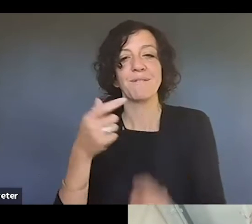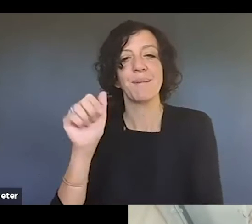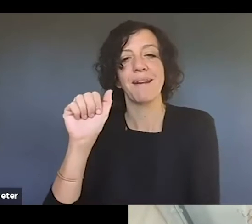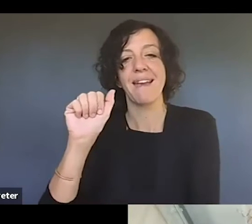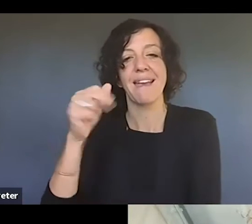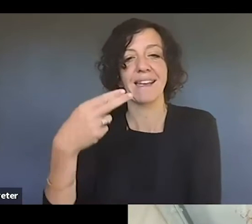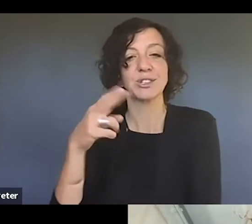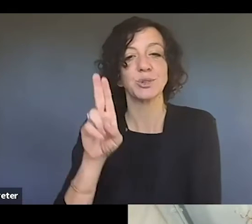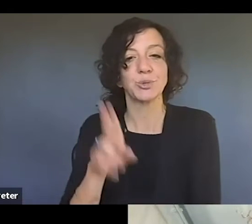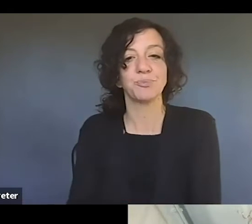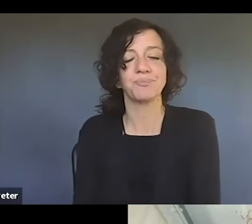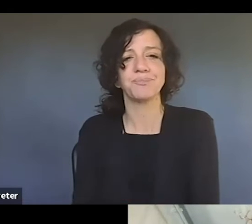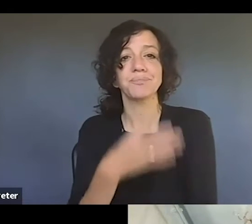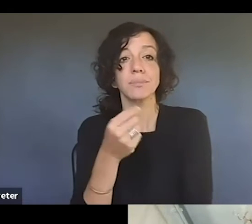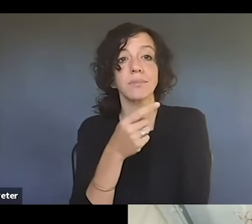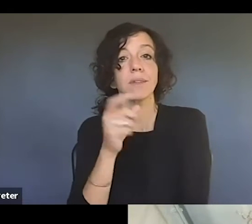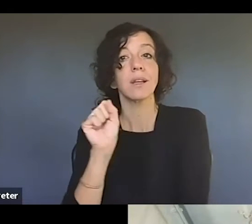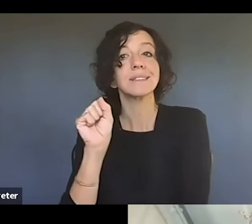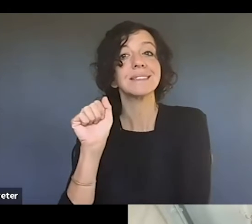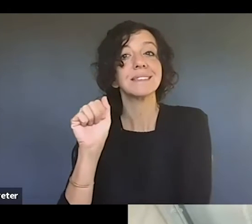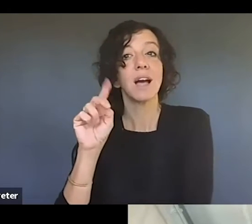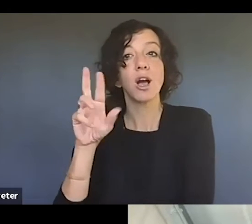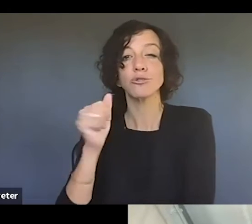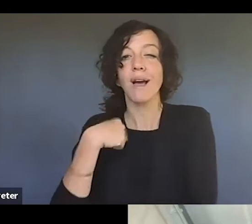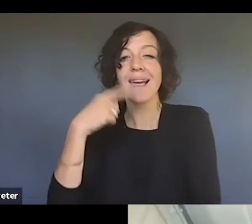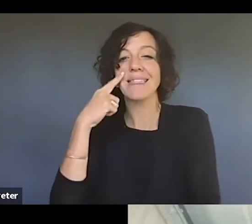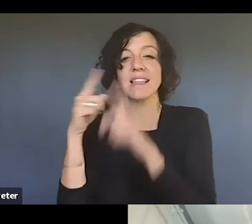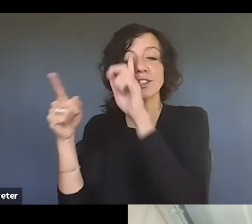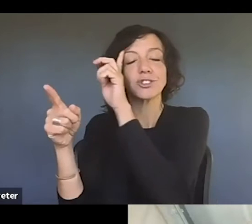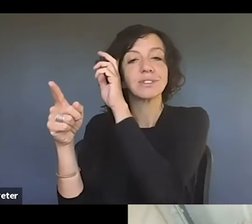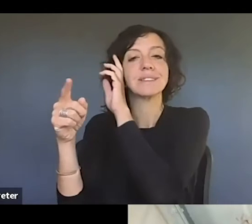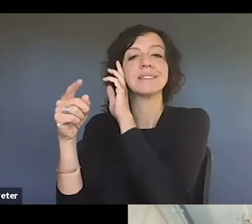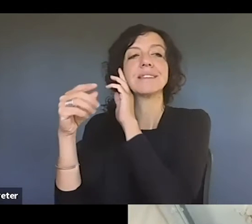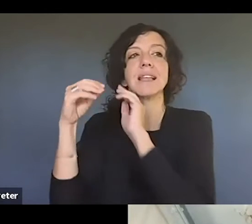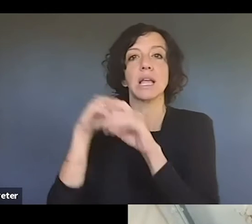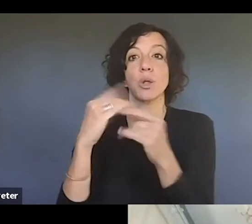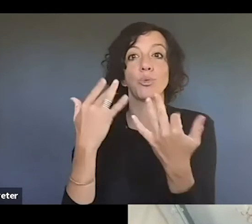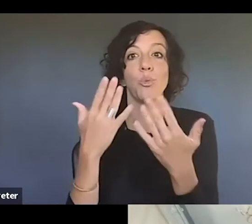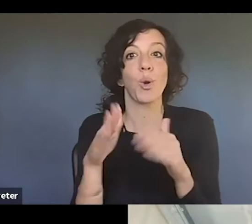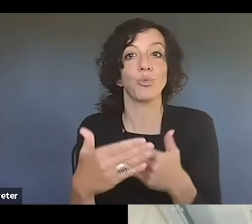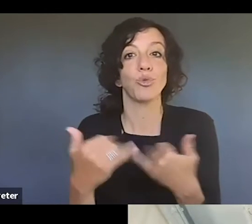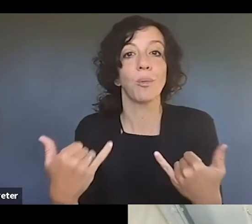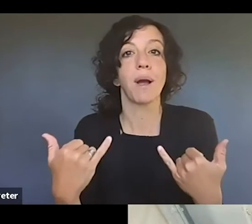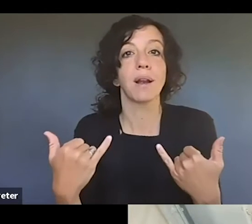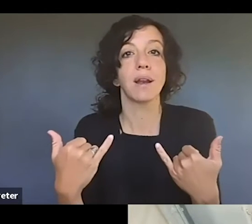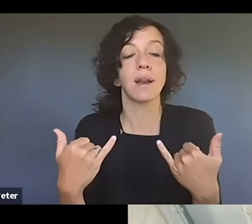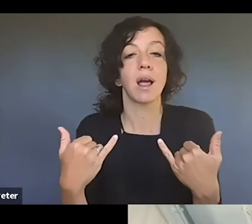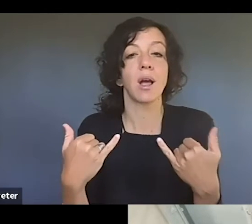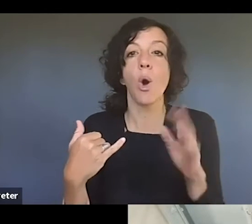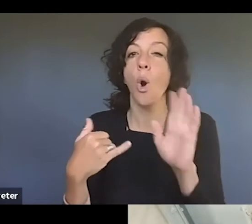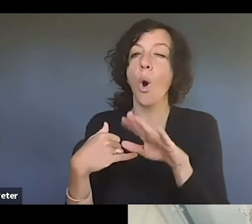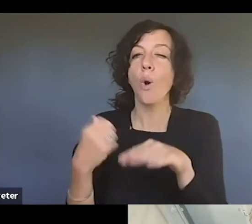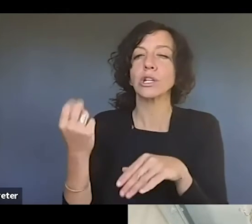Sandra is actually, I think she's in the waiting room. I will introduce Sandra when she's, um, she's on, I just turned